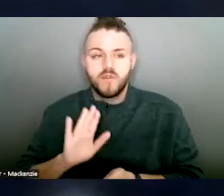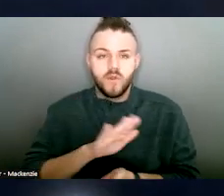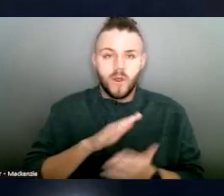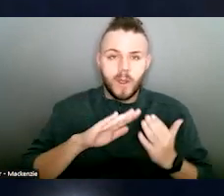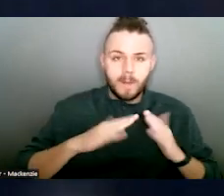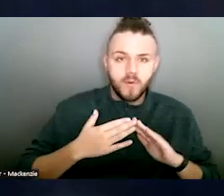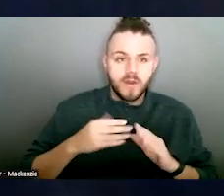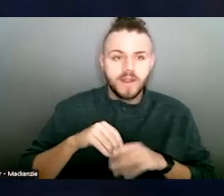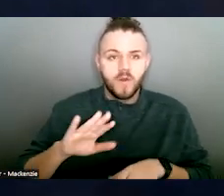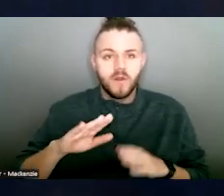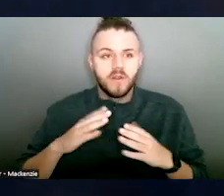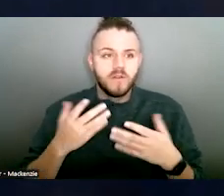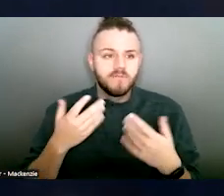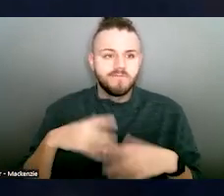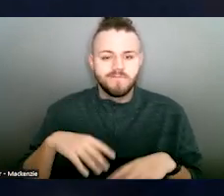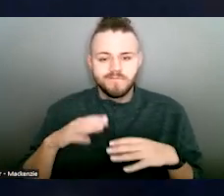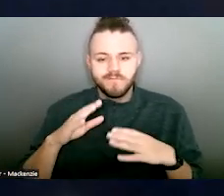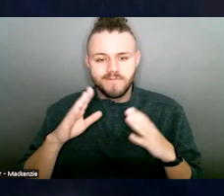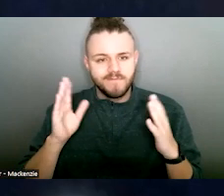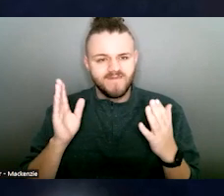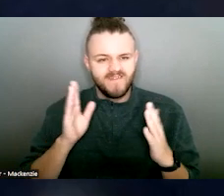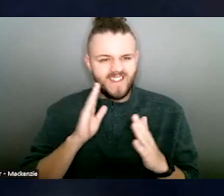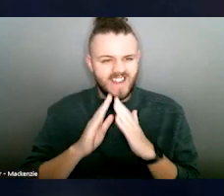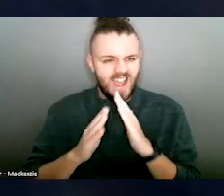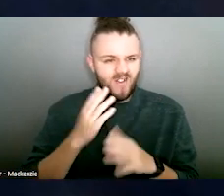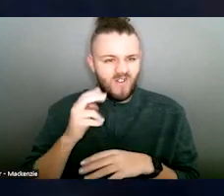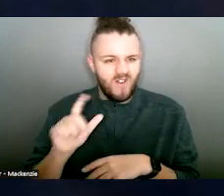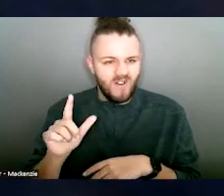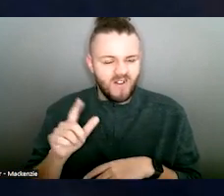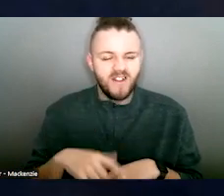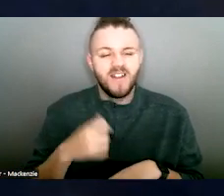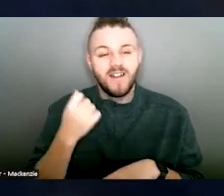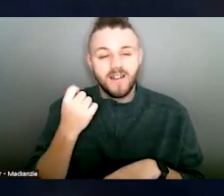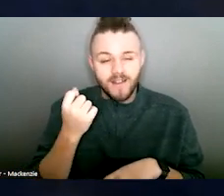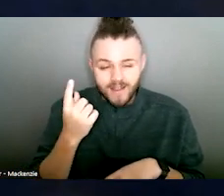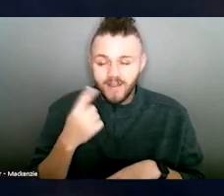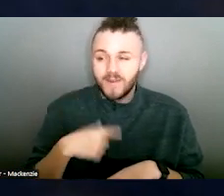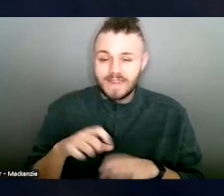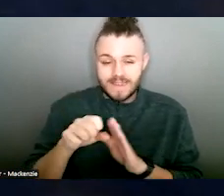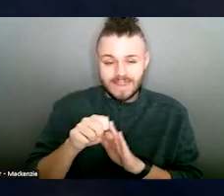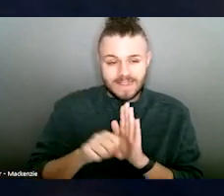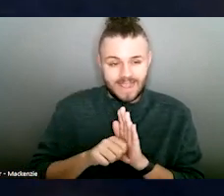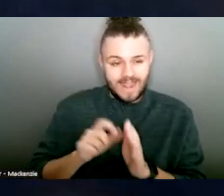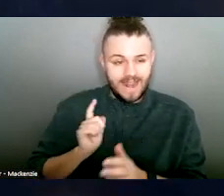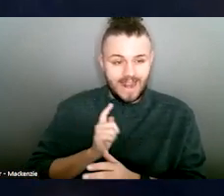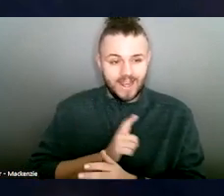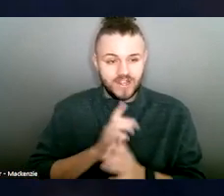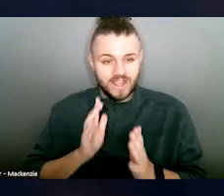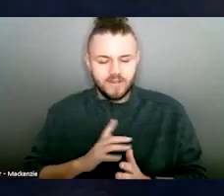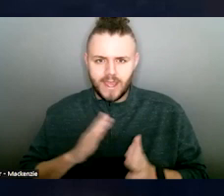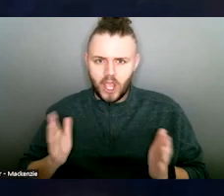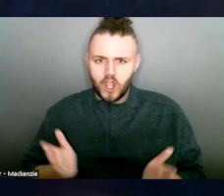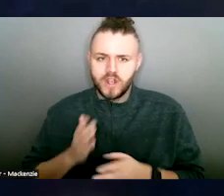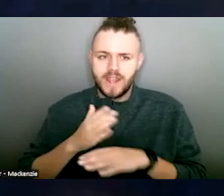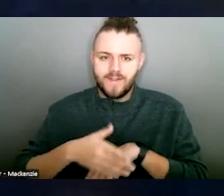in your town halls. And it also means going to talk to your state legislators, which I encourage you to do after this